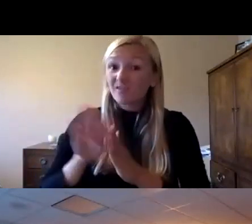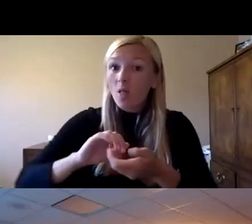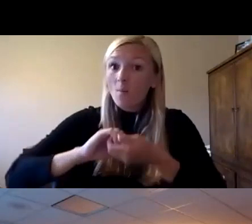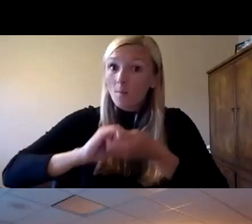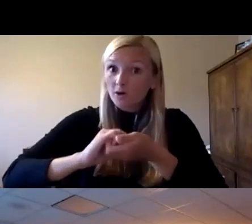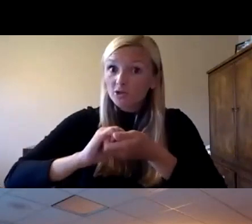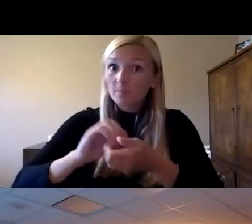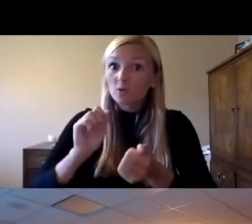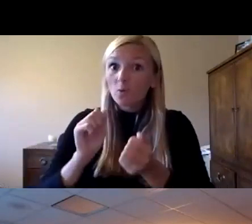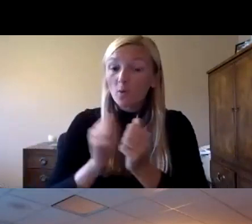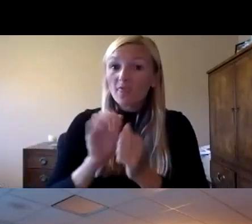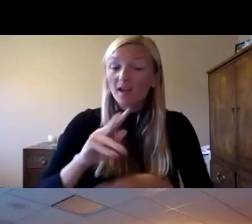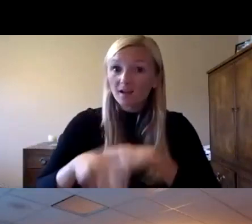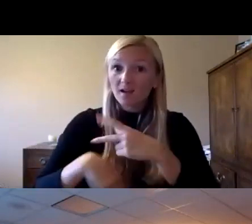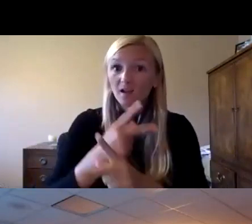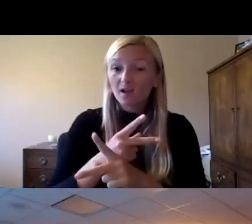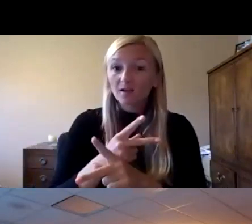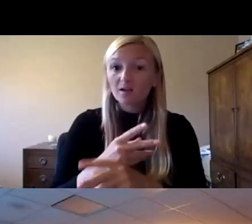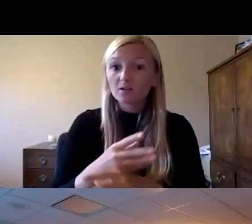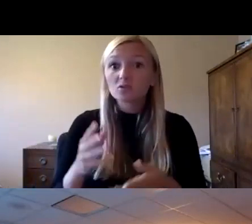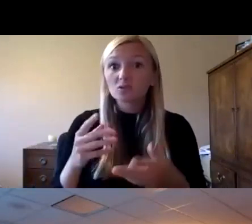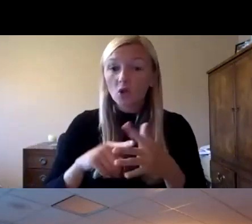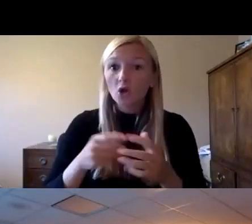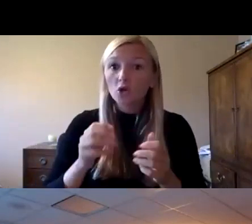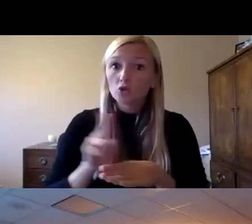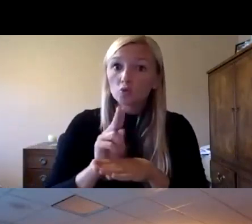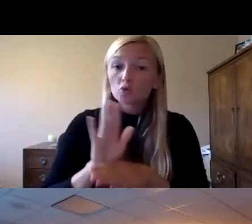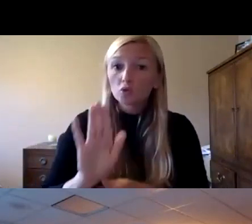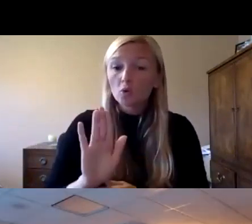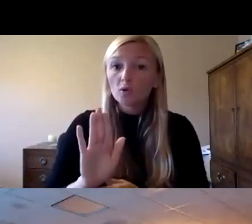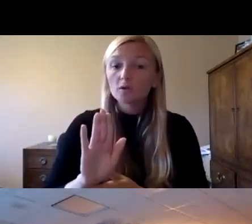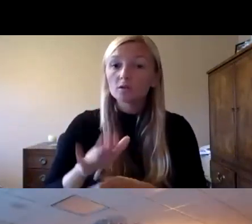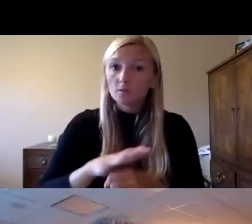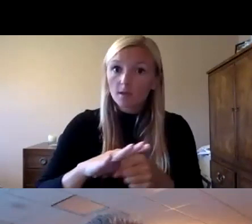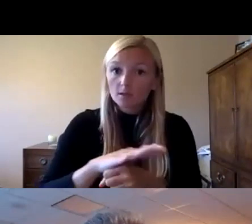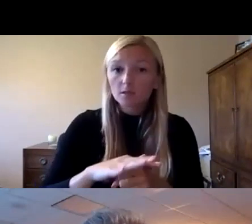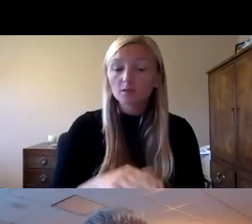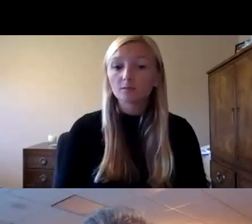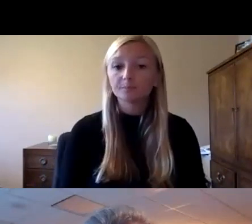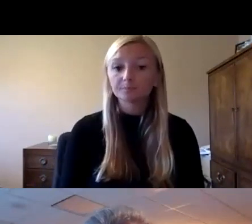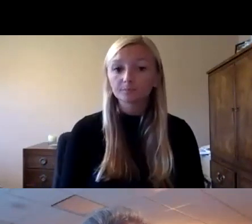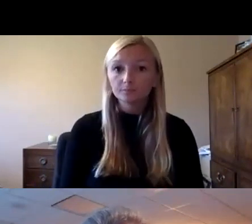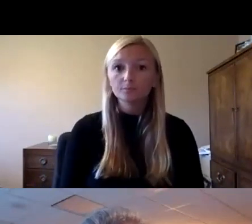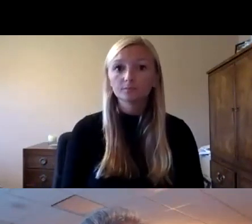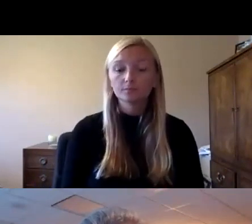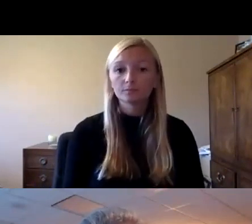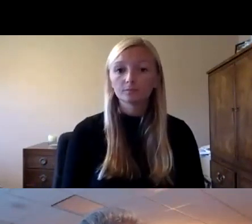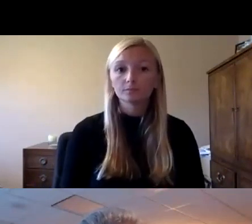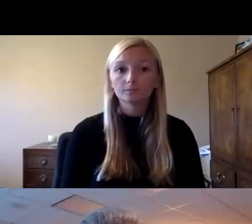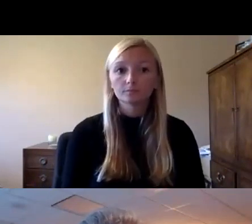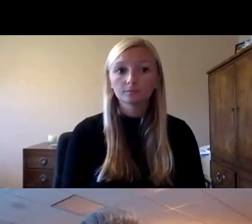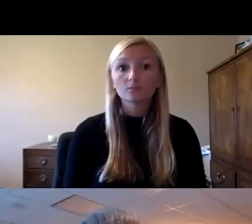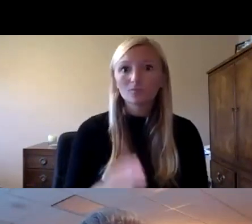of institutions and start to utilize those spaces in more meaningful and purposeful ways i know the